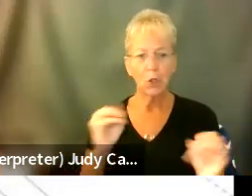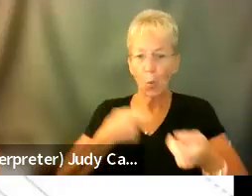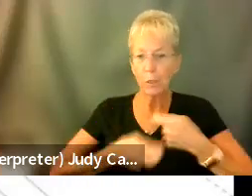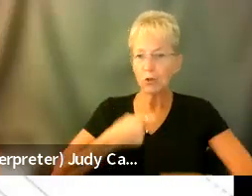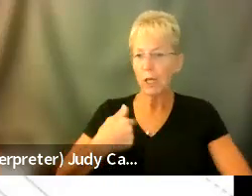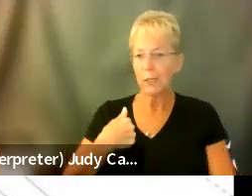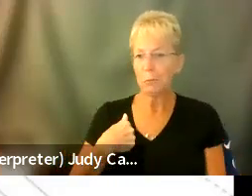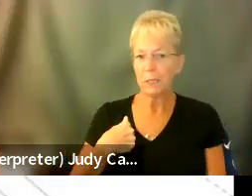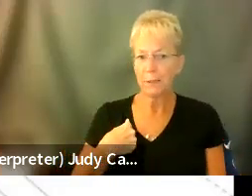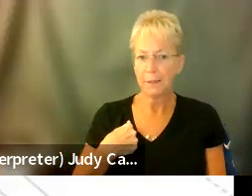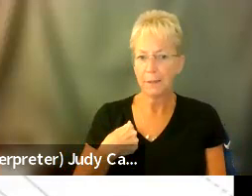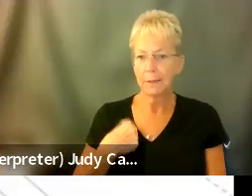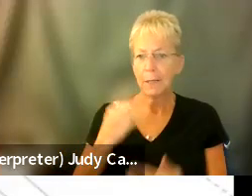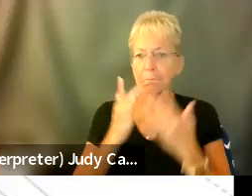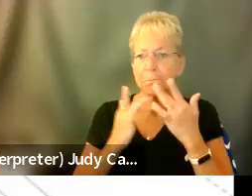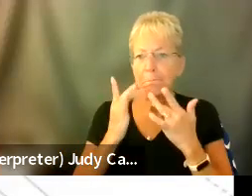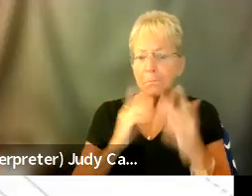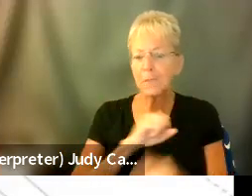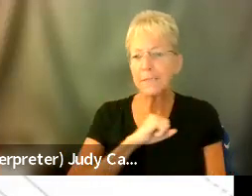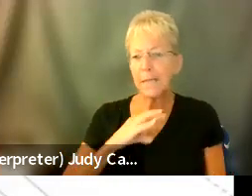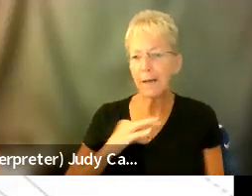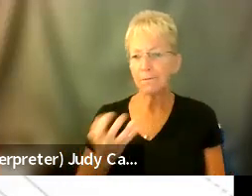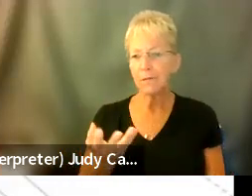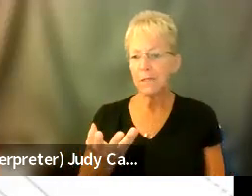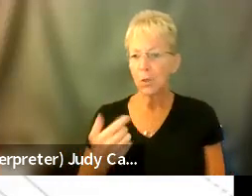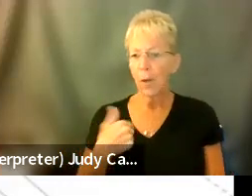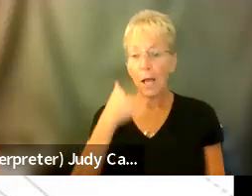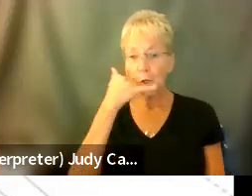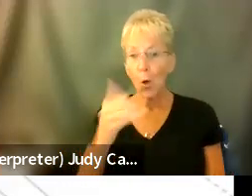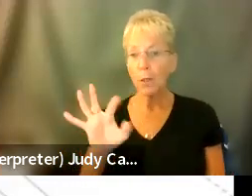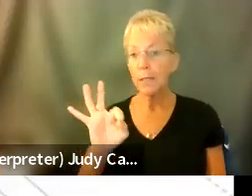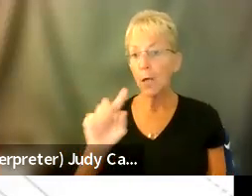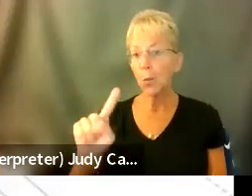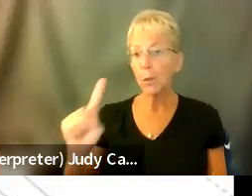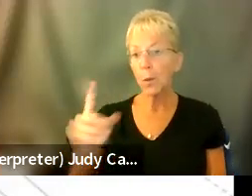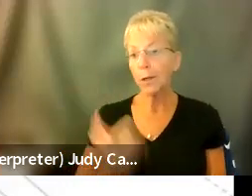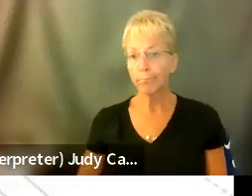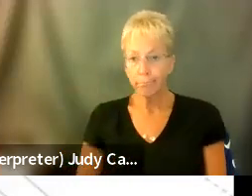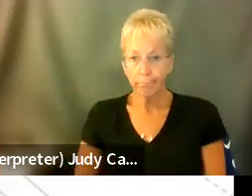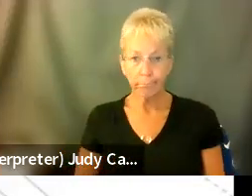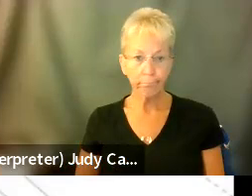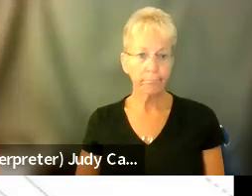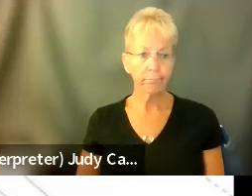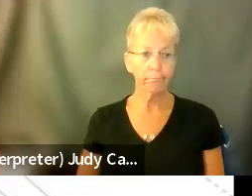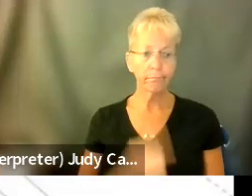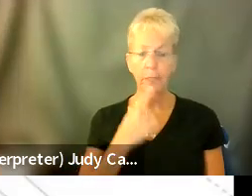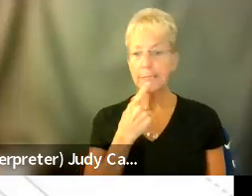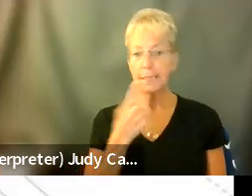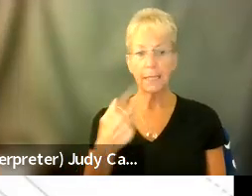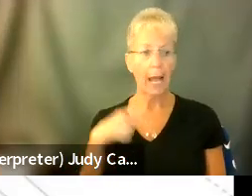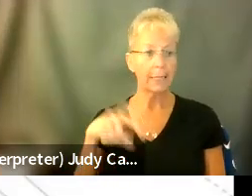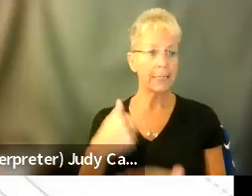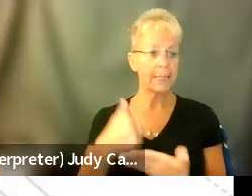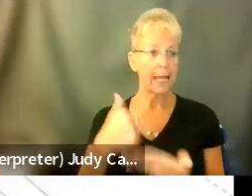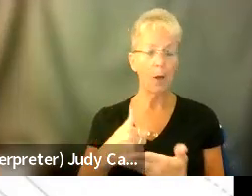me cause they were so short staff. So I called 911 cause I said, um, I need help.